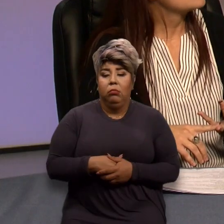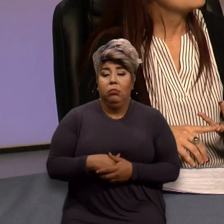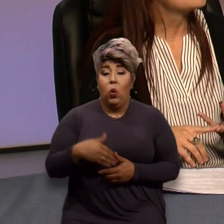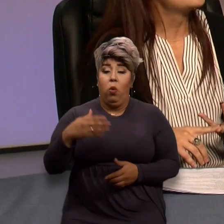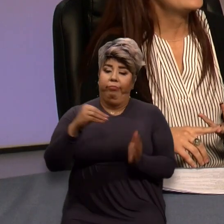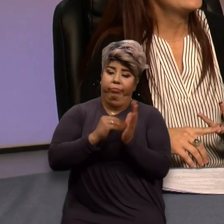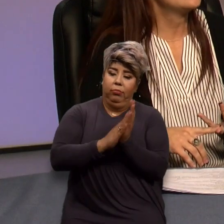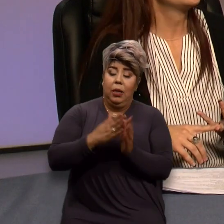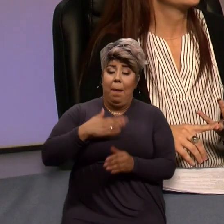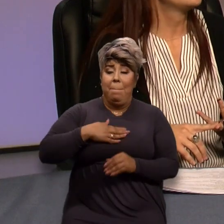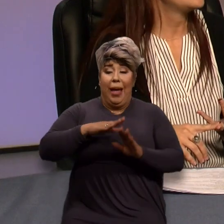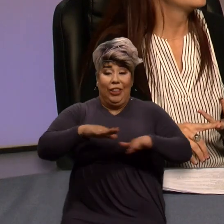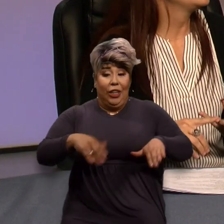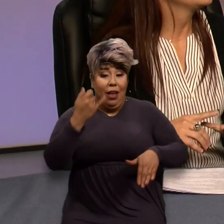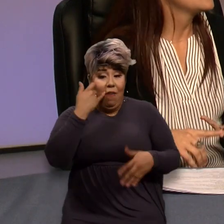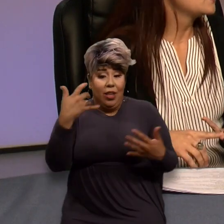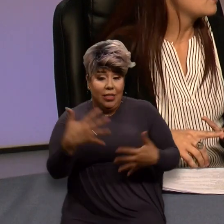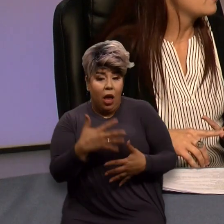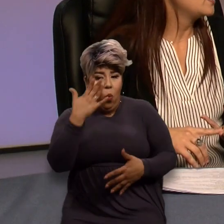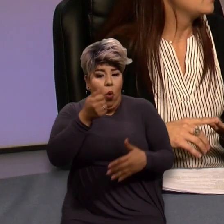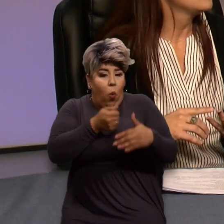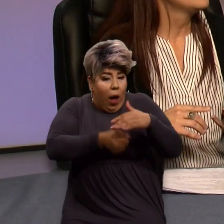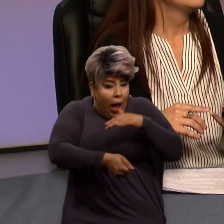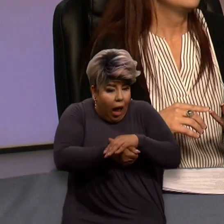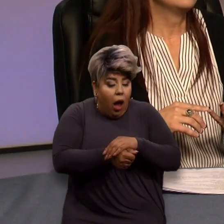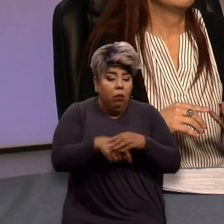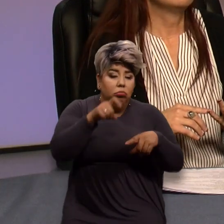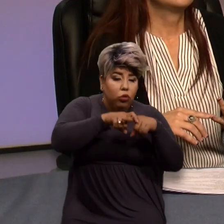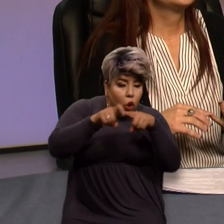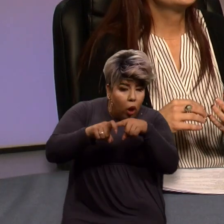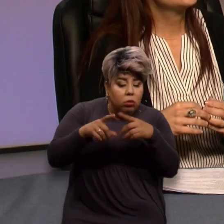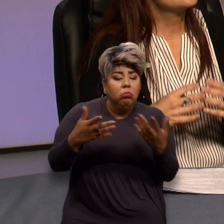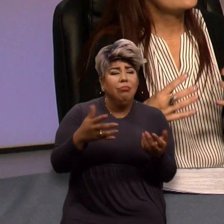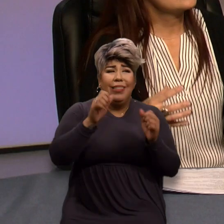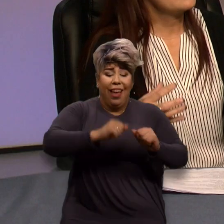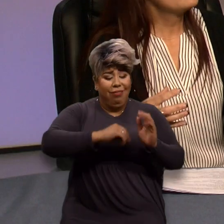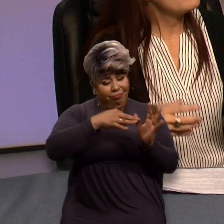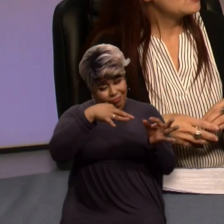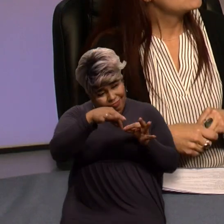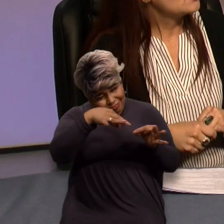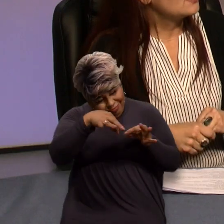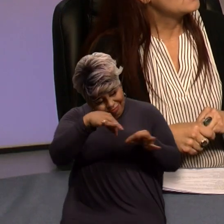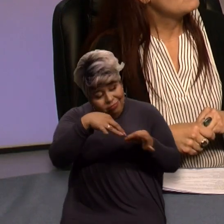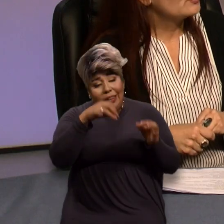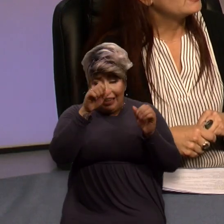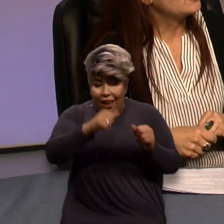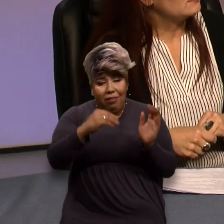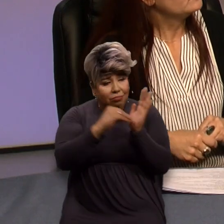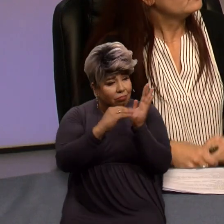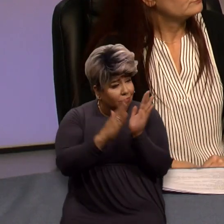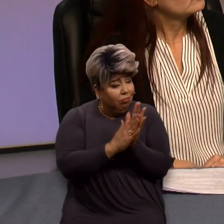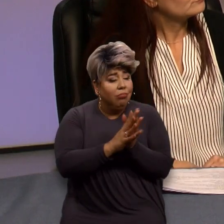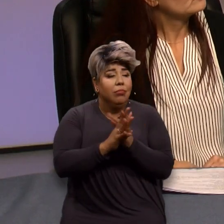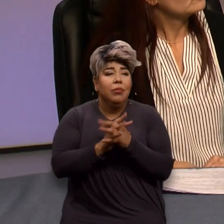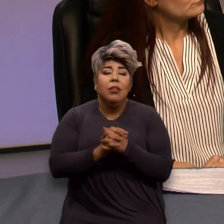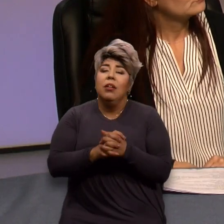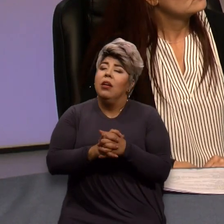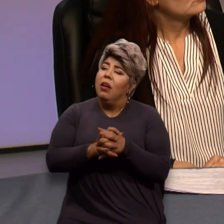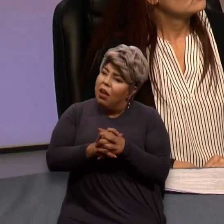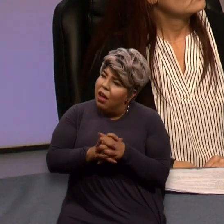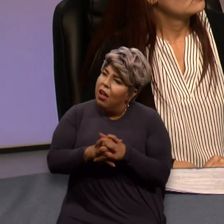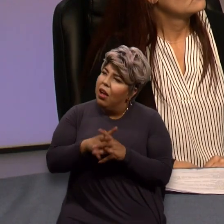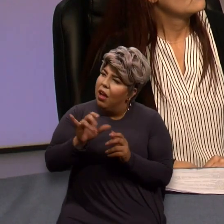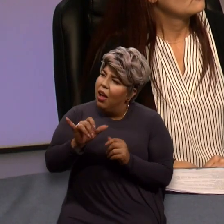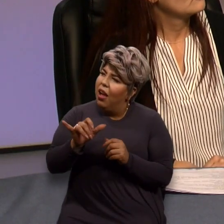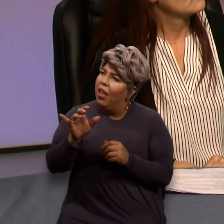he's scared, will hide under the closet in this area. It just, there's information that they can put in. And see, that's information that